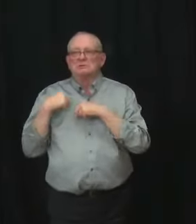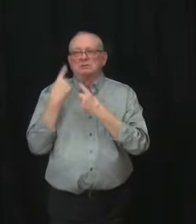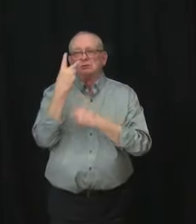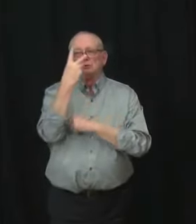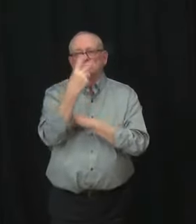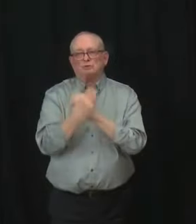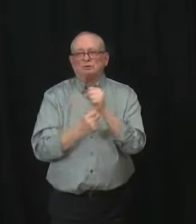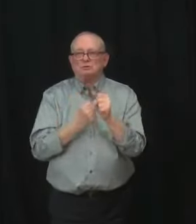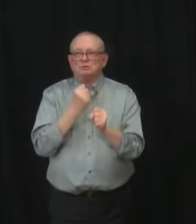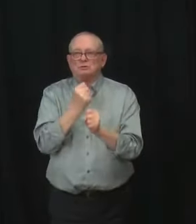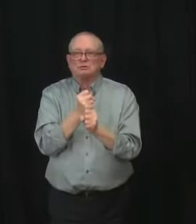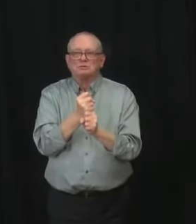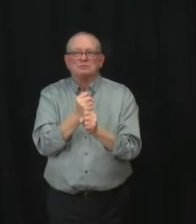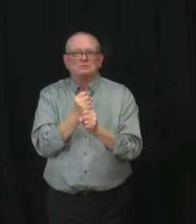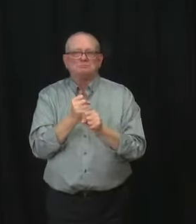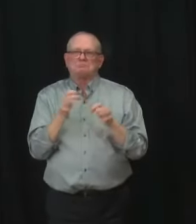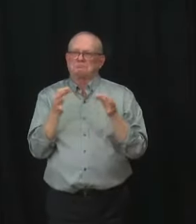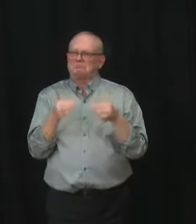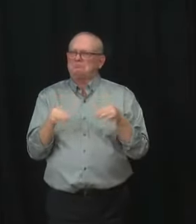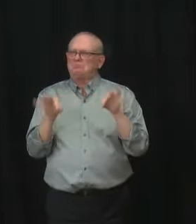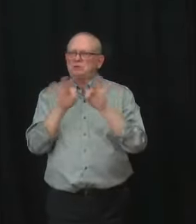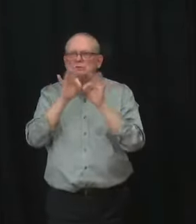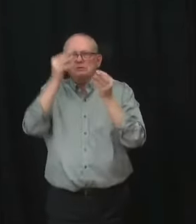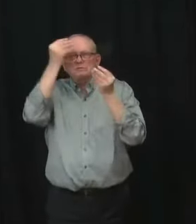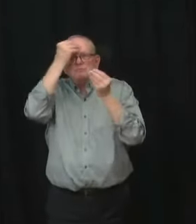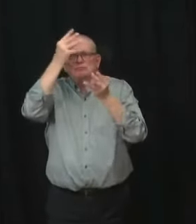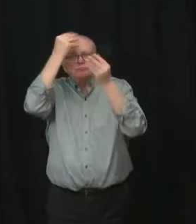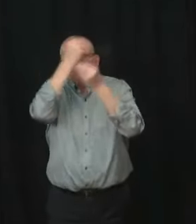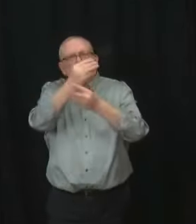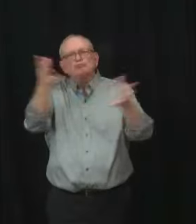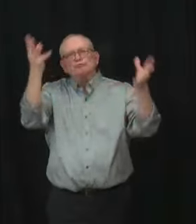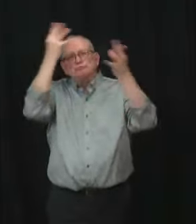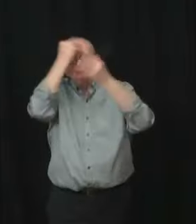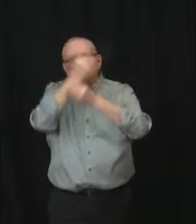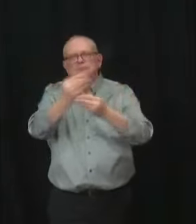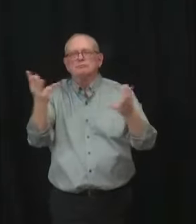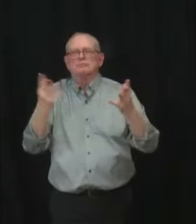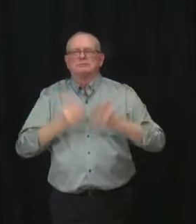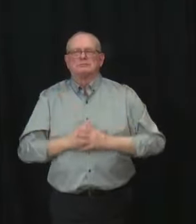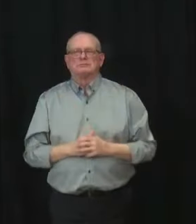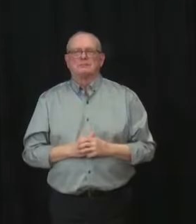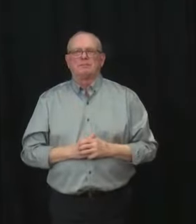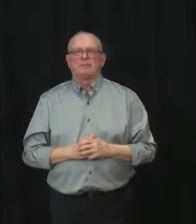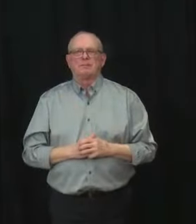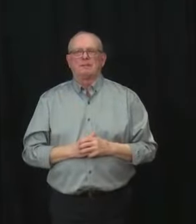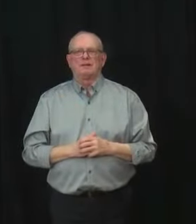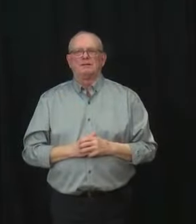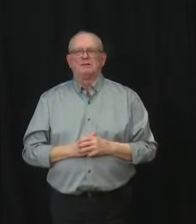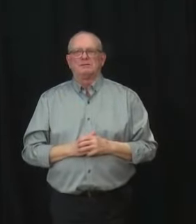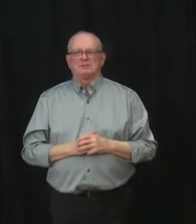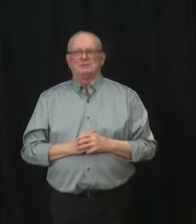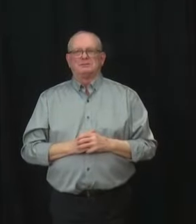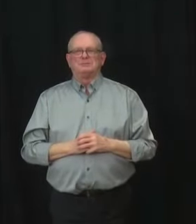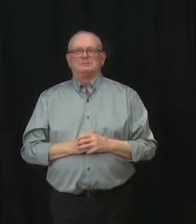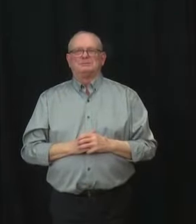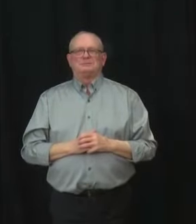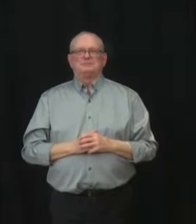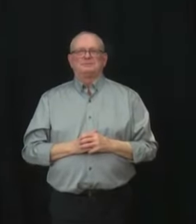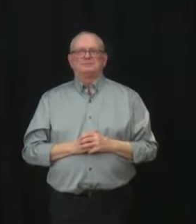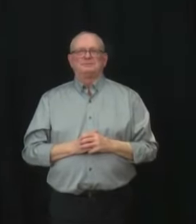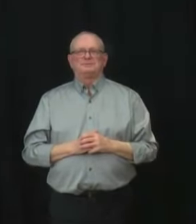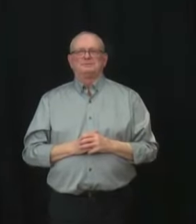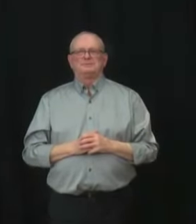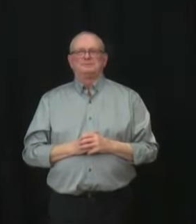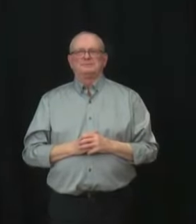robust and timely data to the public. Speaking of data, over the past couple of weeks we have had to modify our